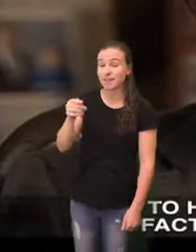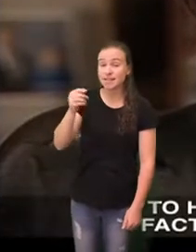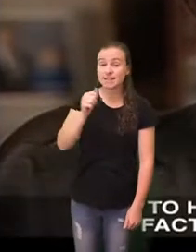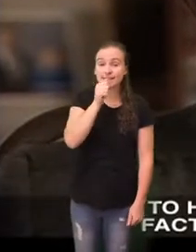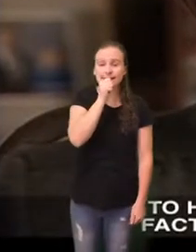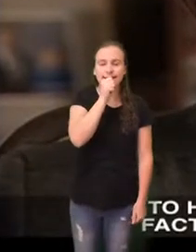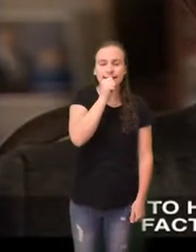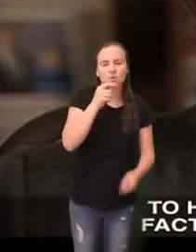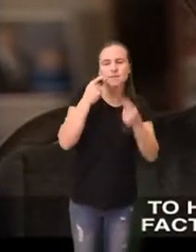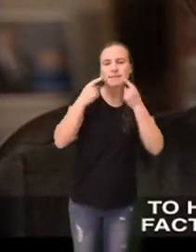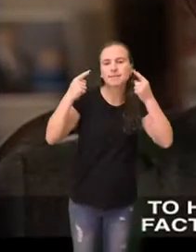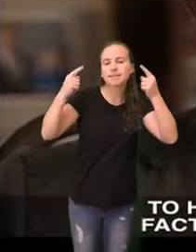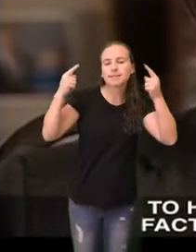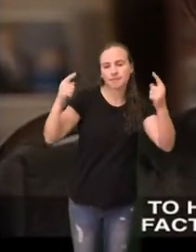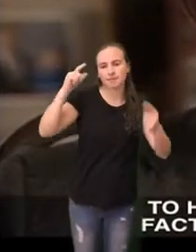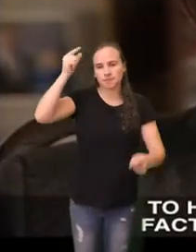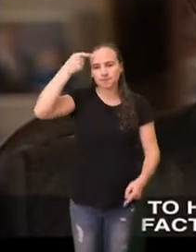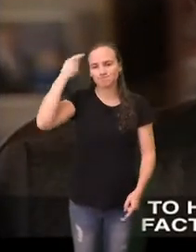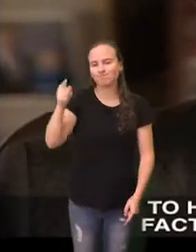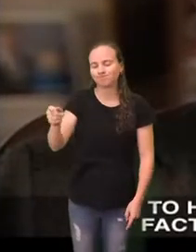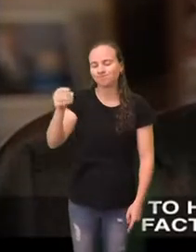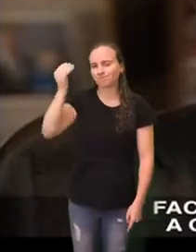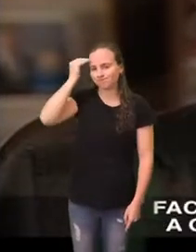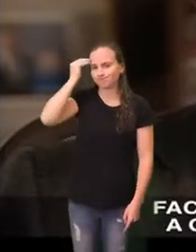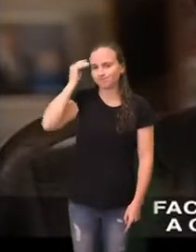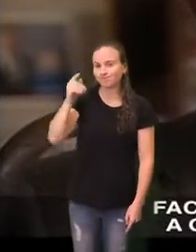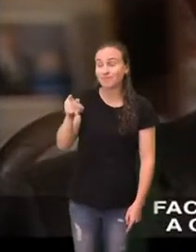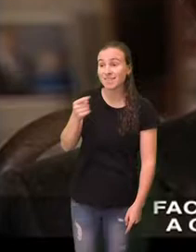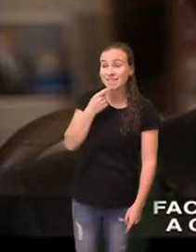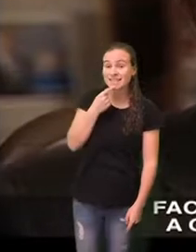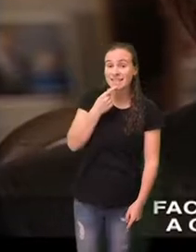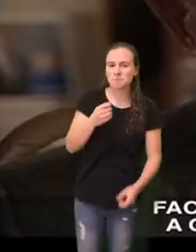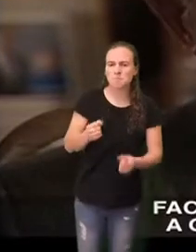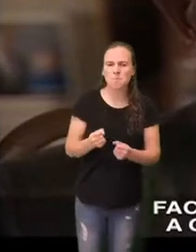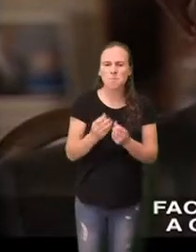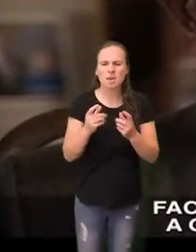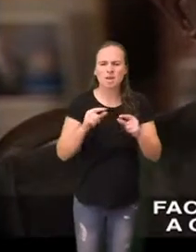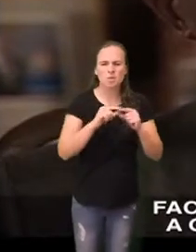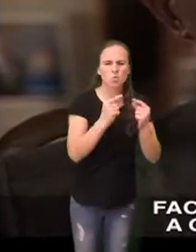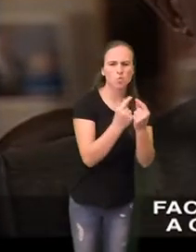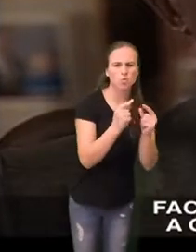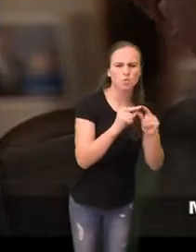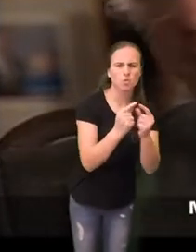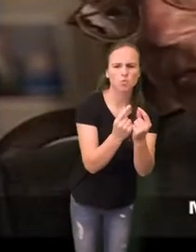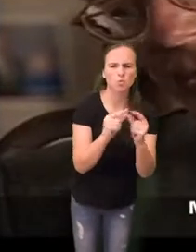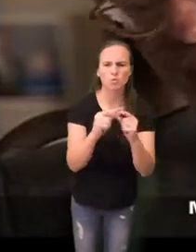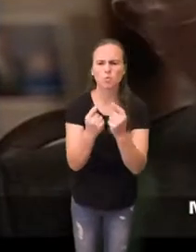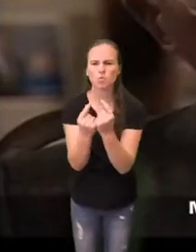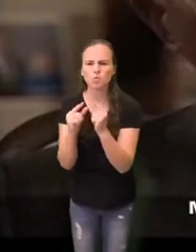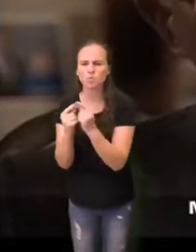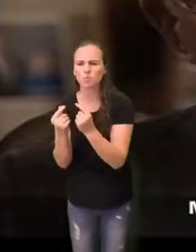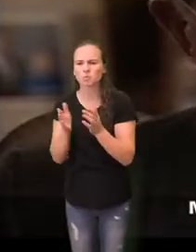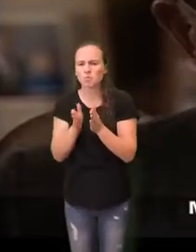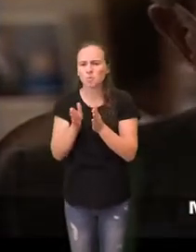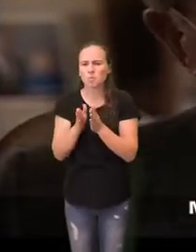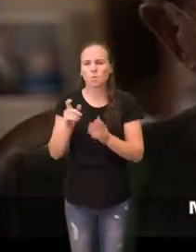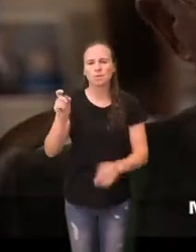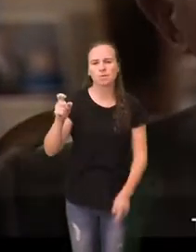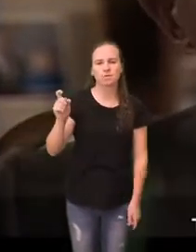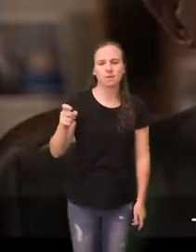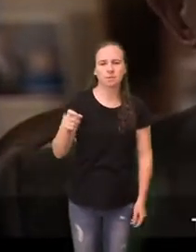a saving multiplicity of factions. The more, the merrier. Faction used to be considered the great enemy of democracy. Madison said, no, wrong, completely wrong.